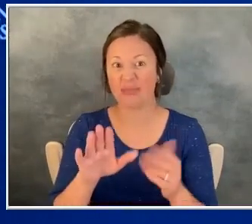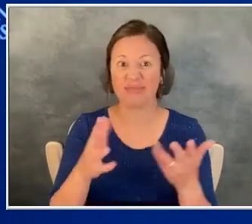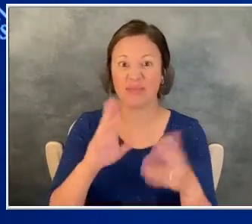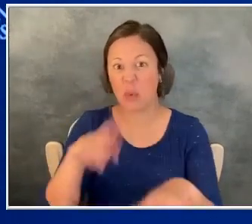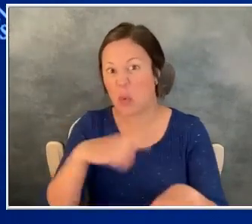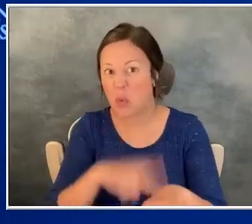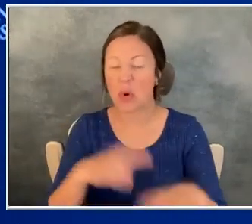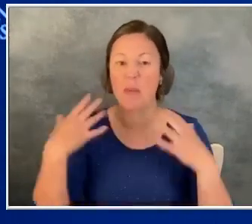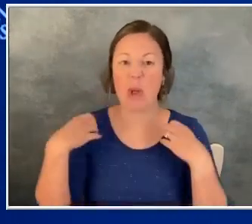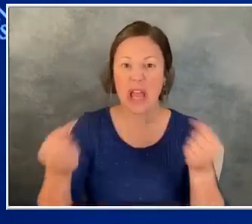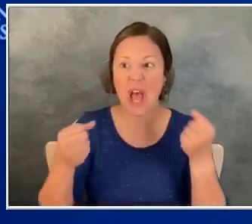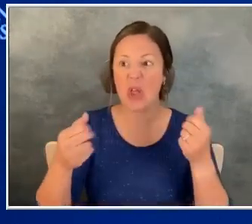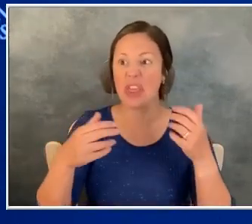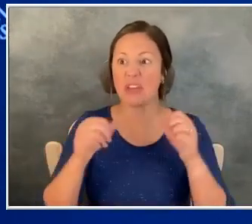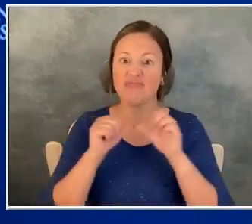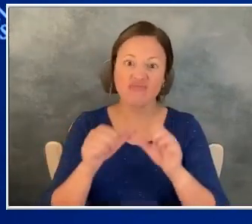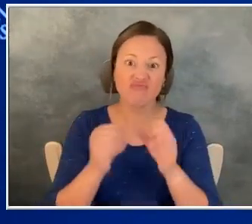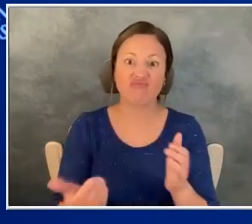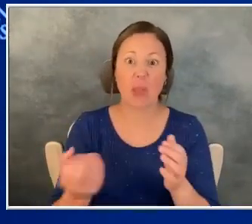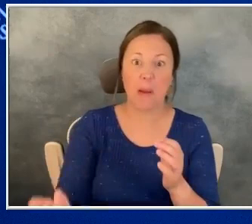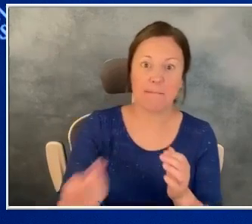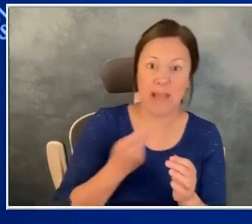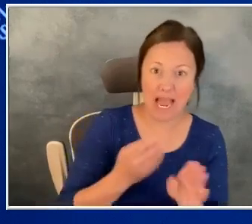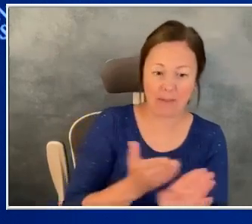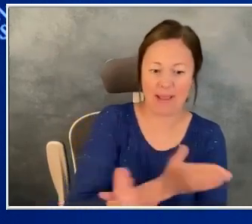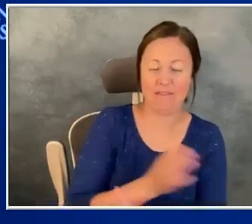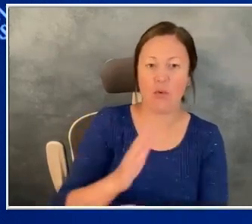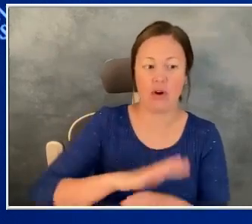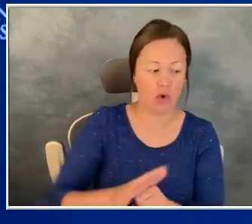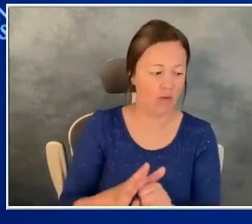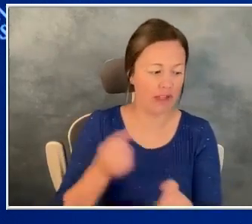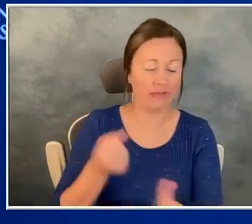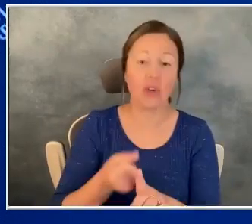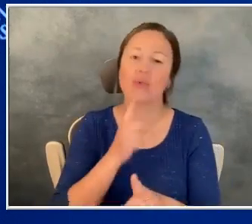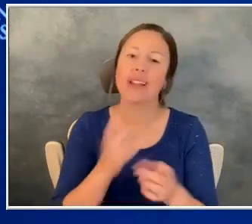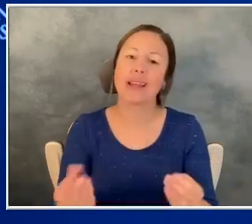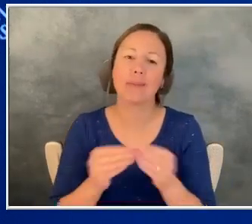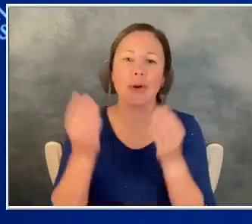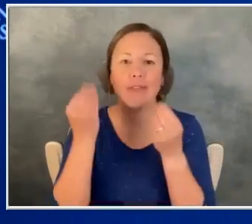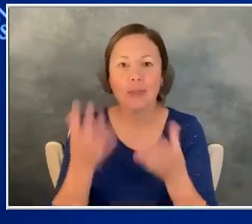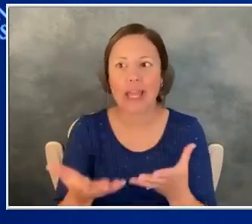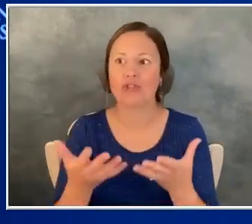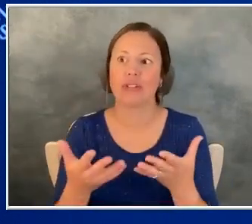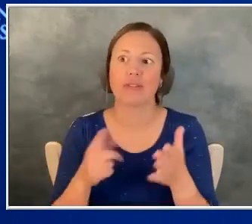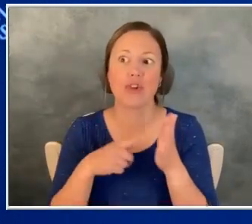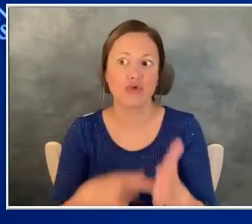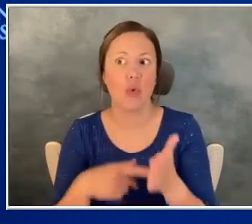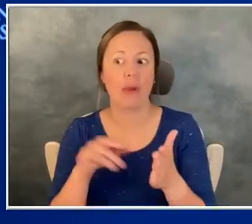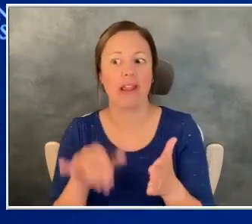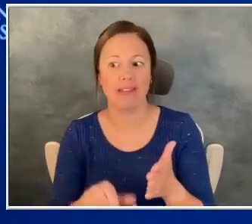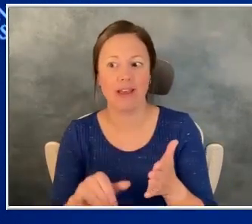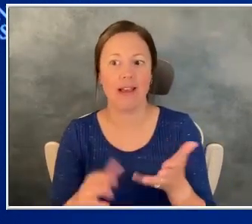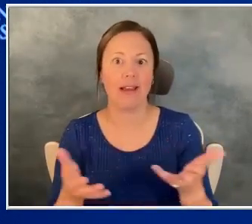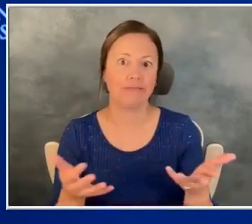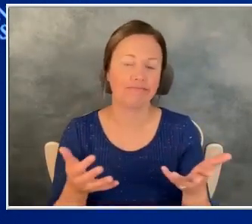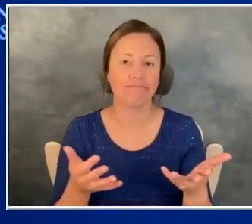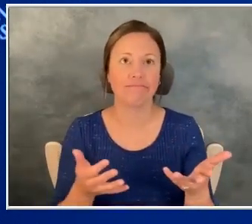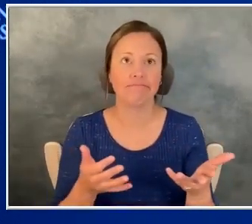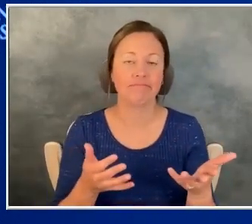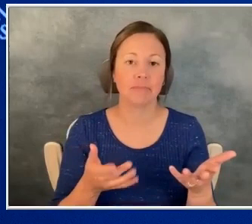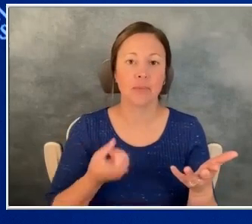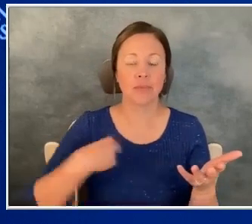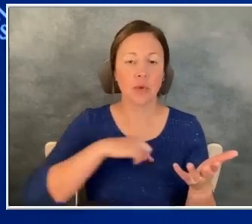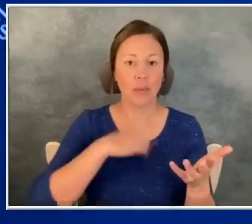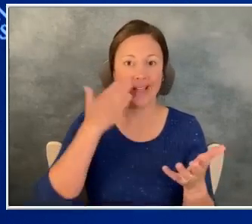prior to that infection. So I think this is just more information continuing to support the fact that we know long